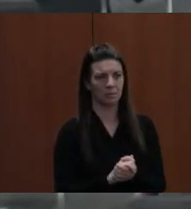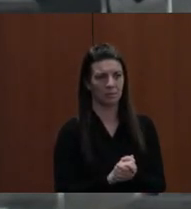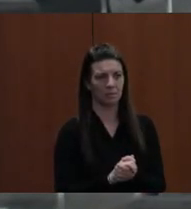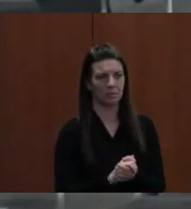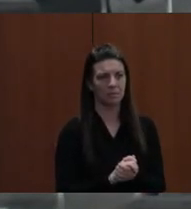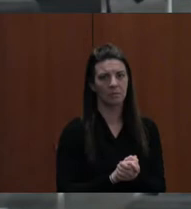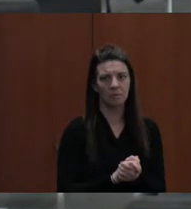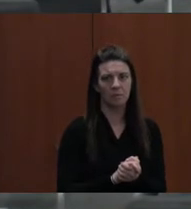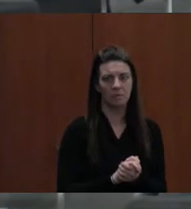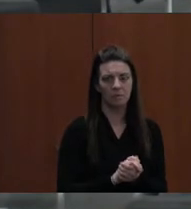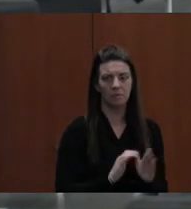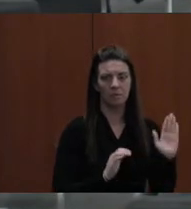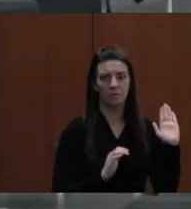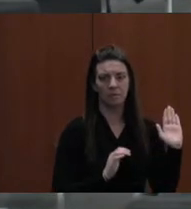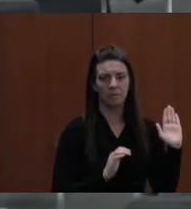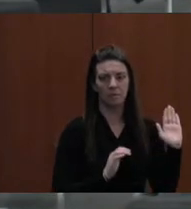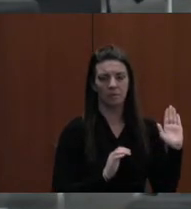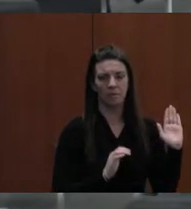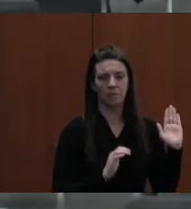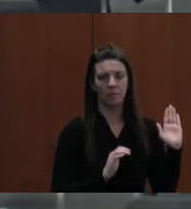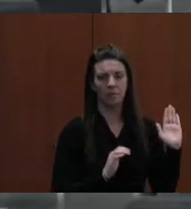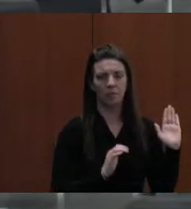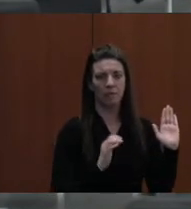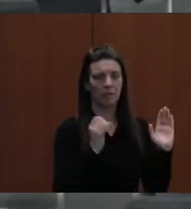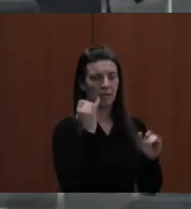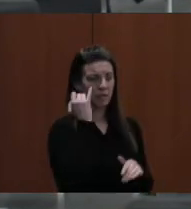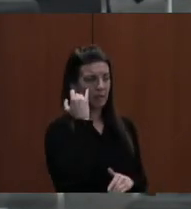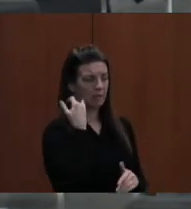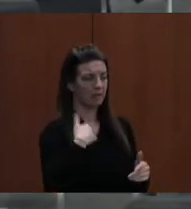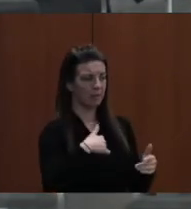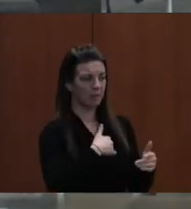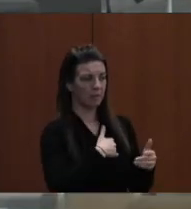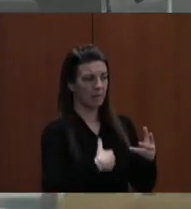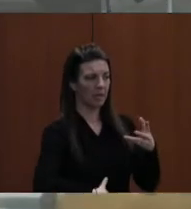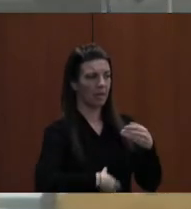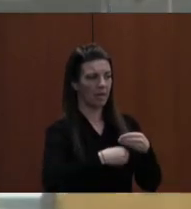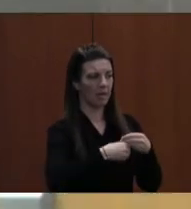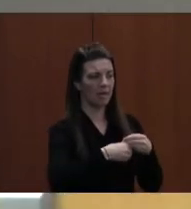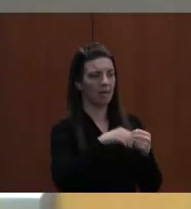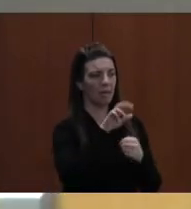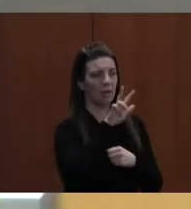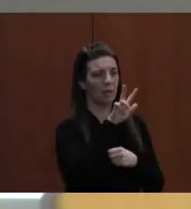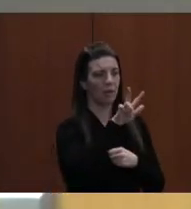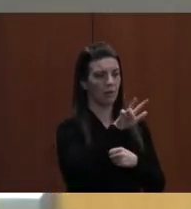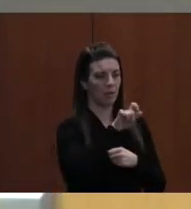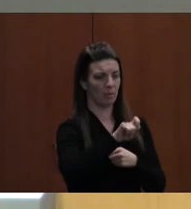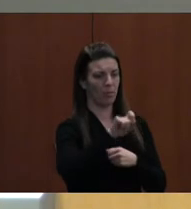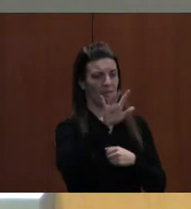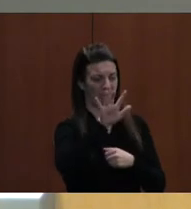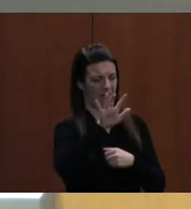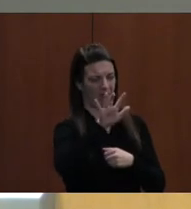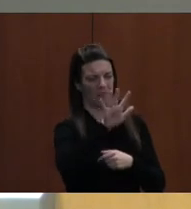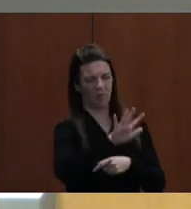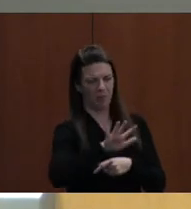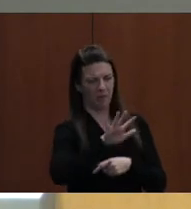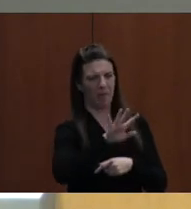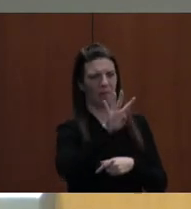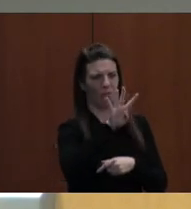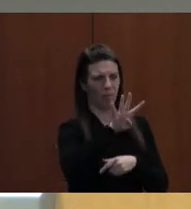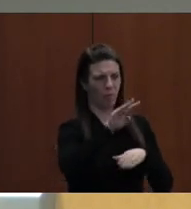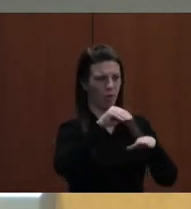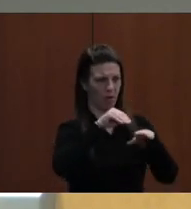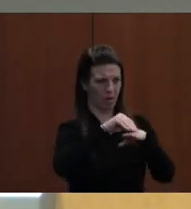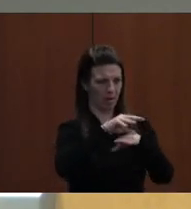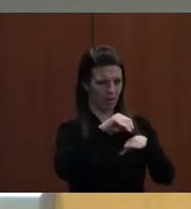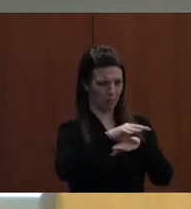Go ahead. So if we were to add 3.5 more counselors through an amendment to this